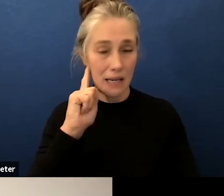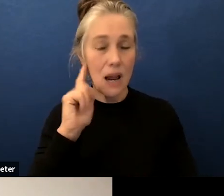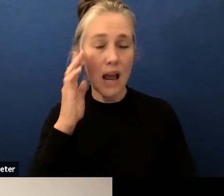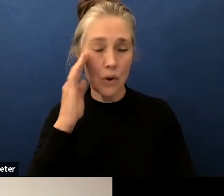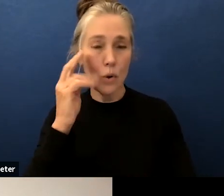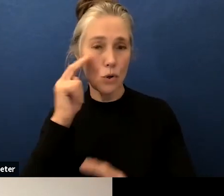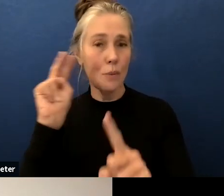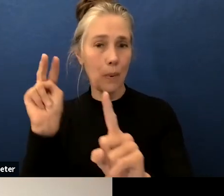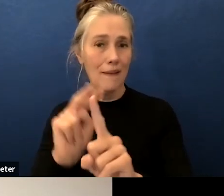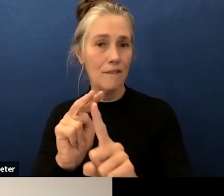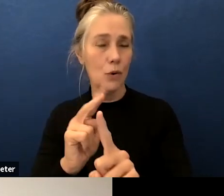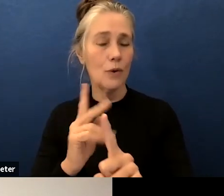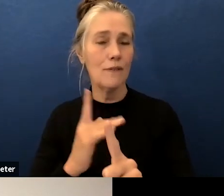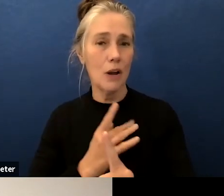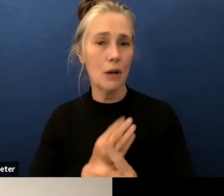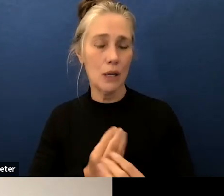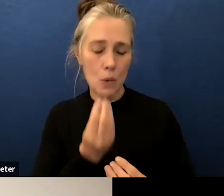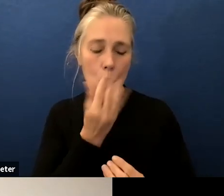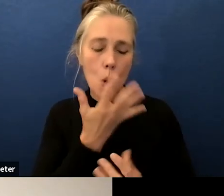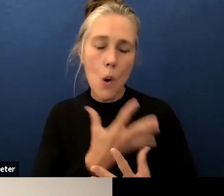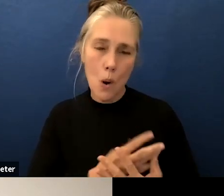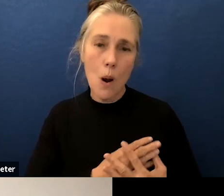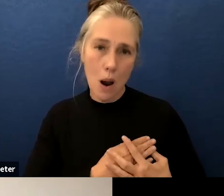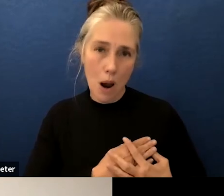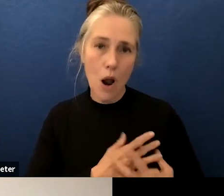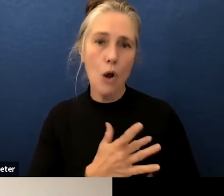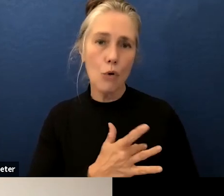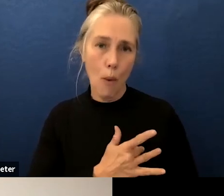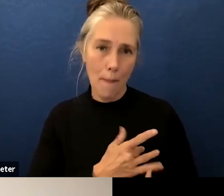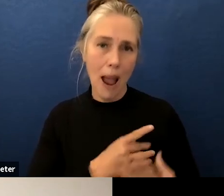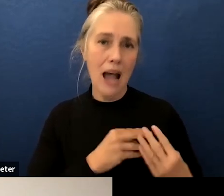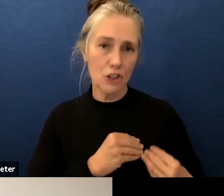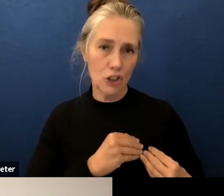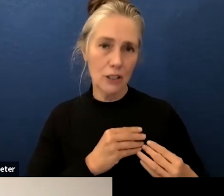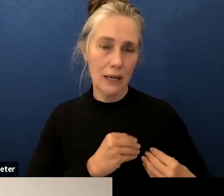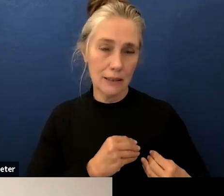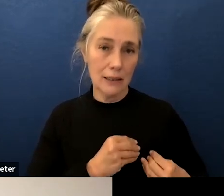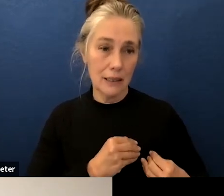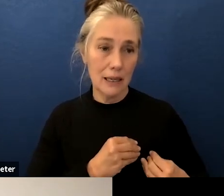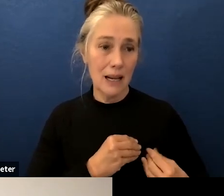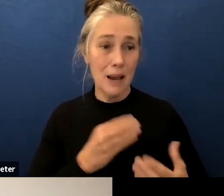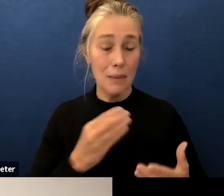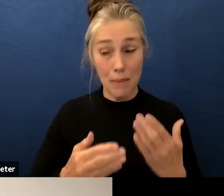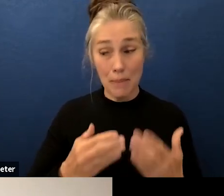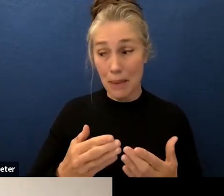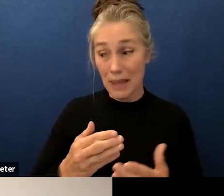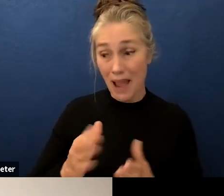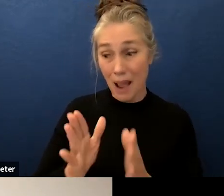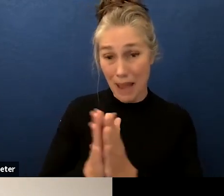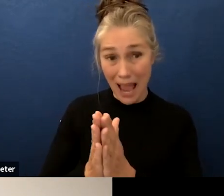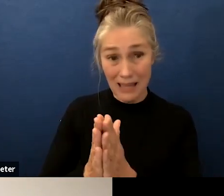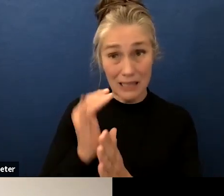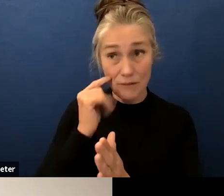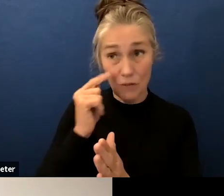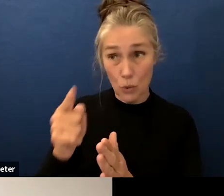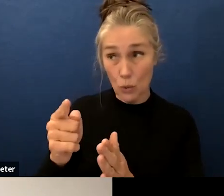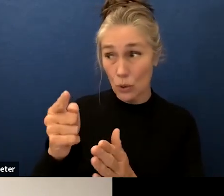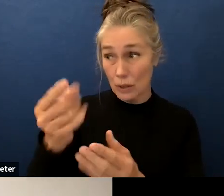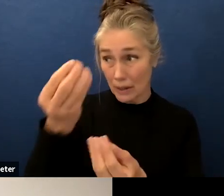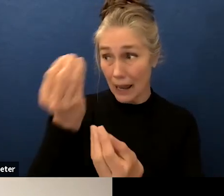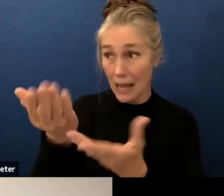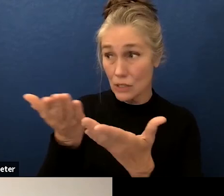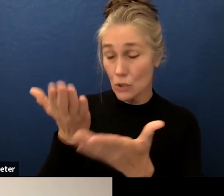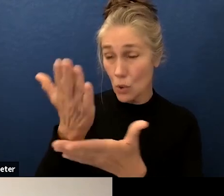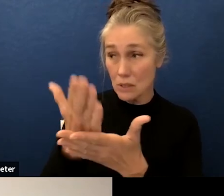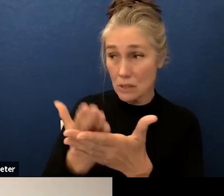of it i would love to ask you that at some point you could share with us also some of the strategies that are being